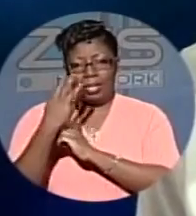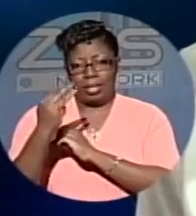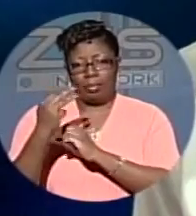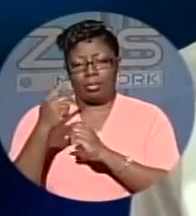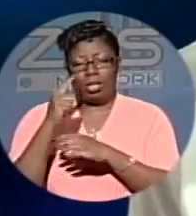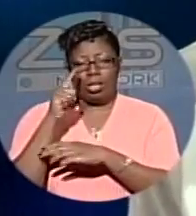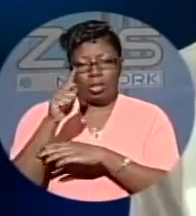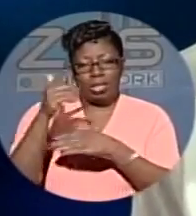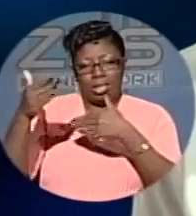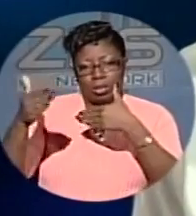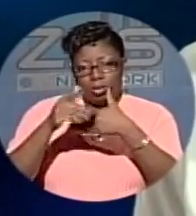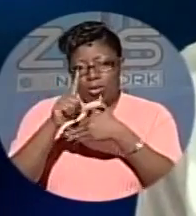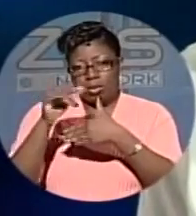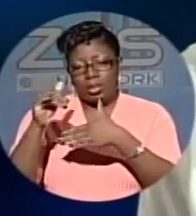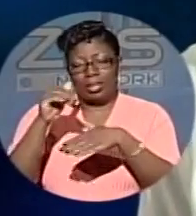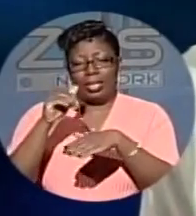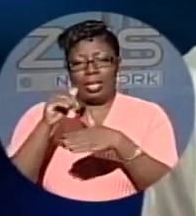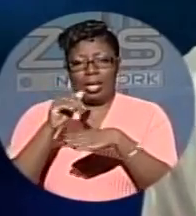than the regular mammogram.